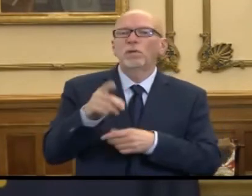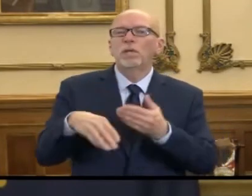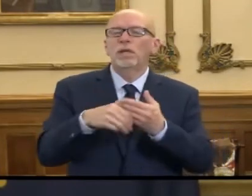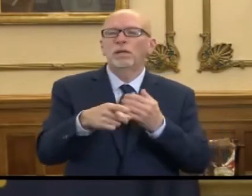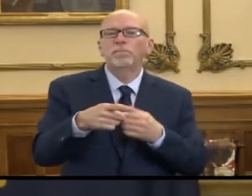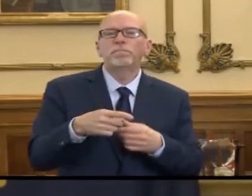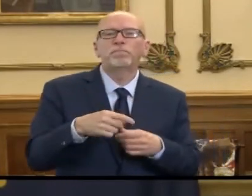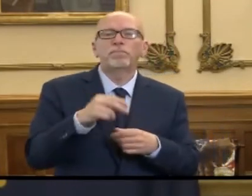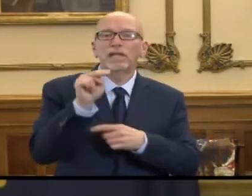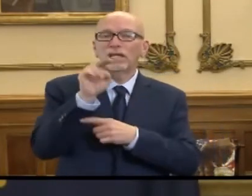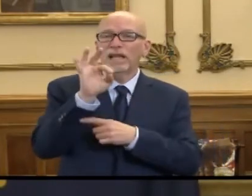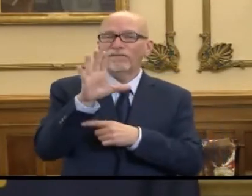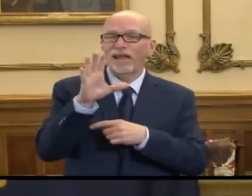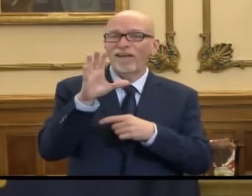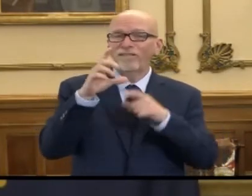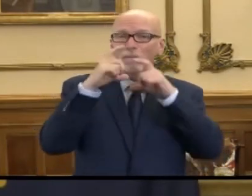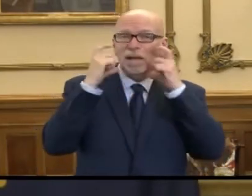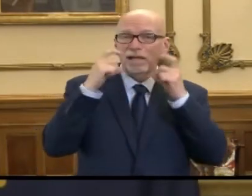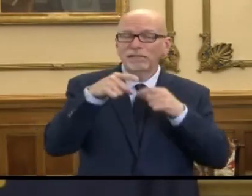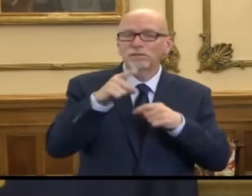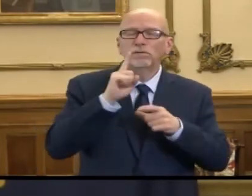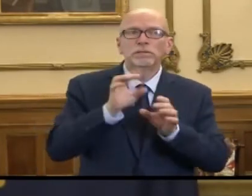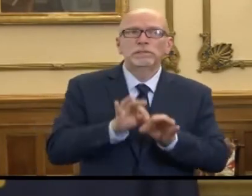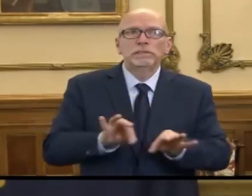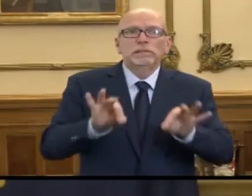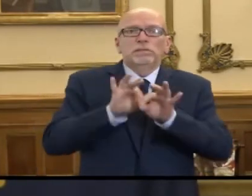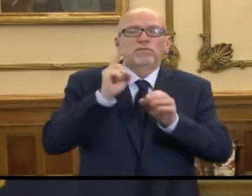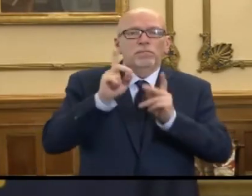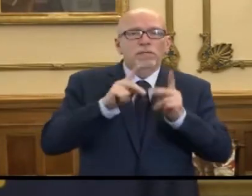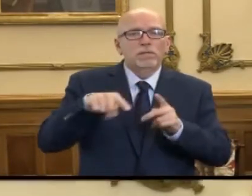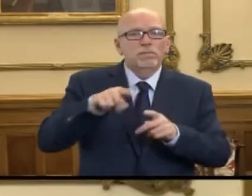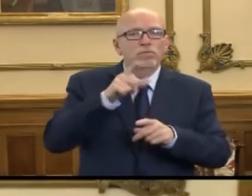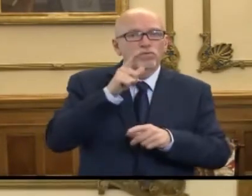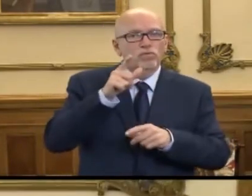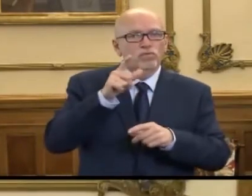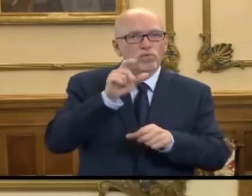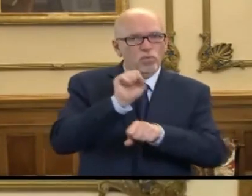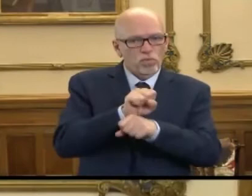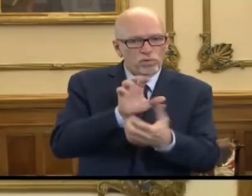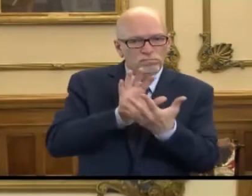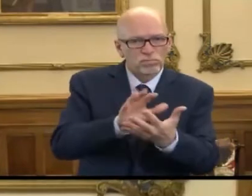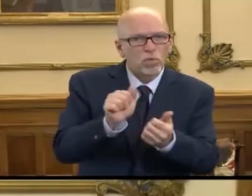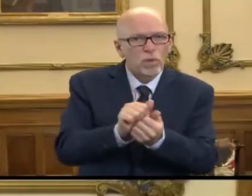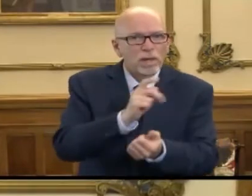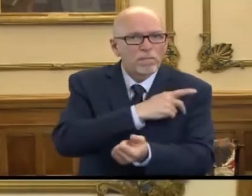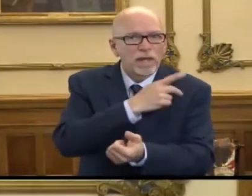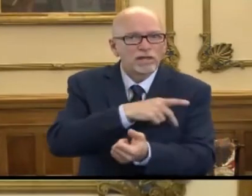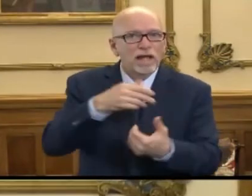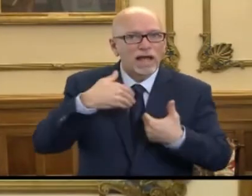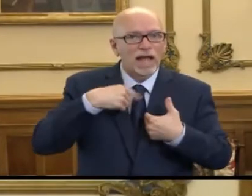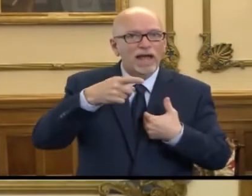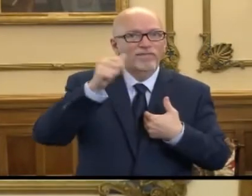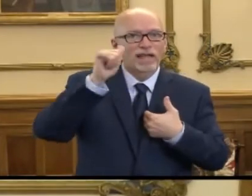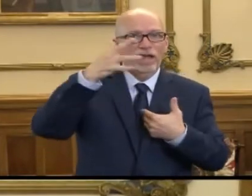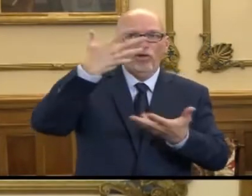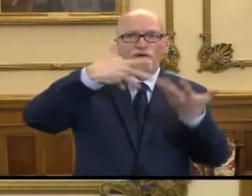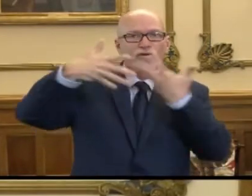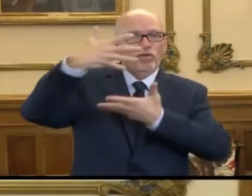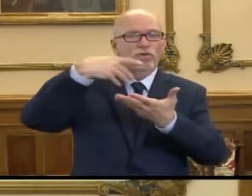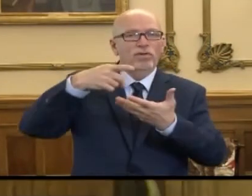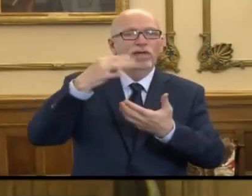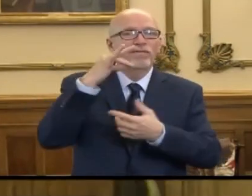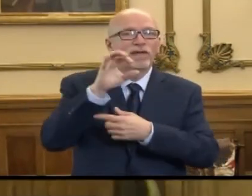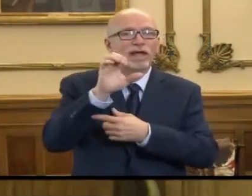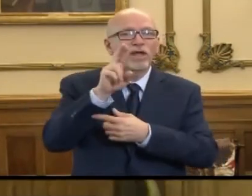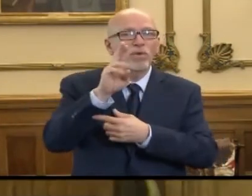masks, N95 masks are critical for people that are on that front line where there are aerosol-producing procedures when you're intubating